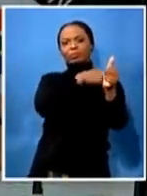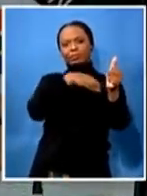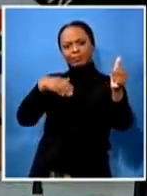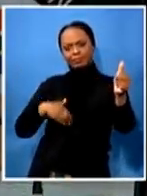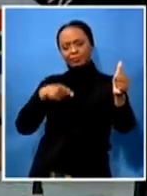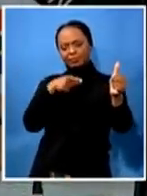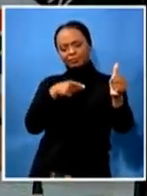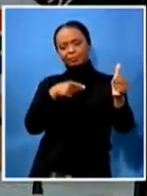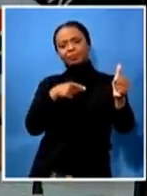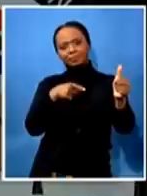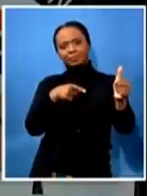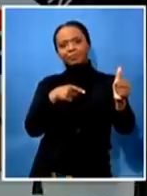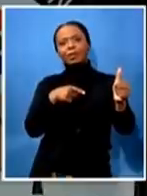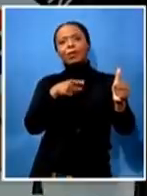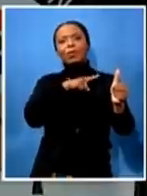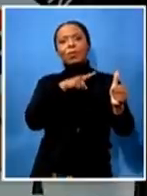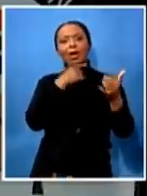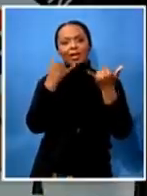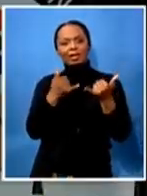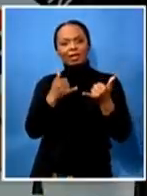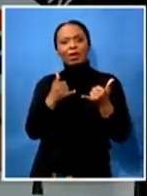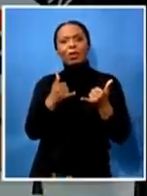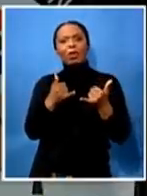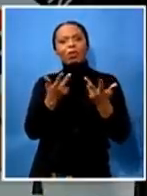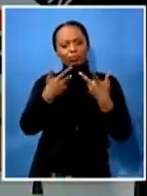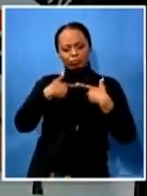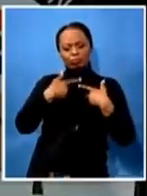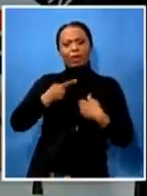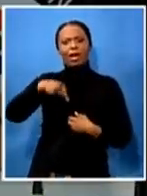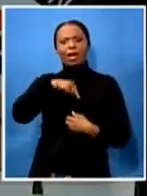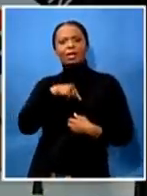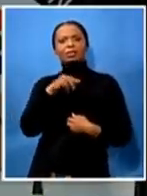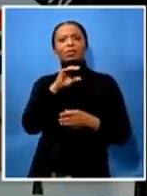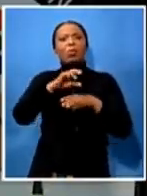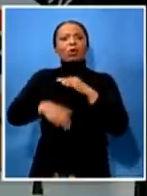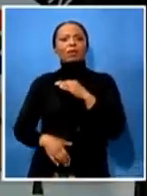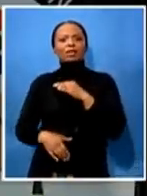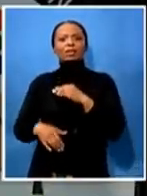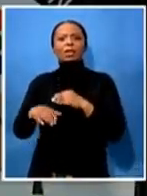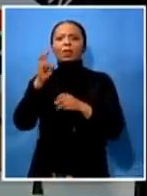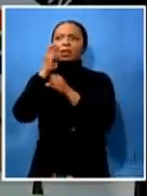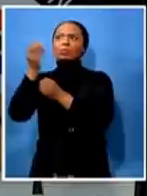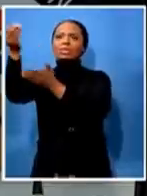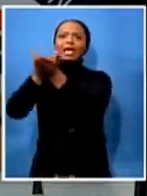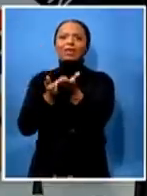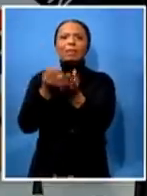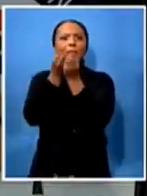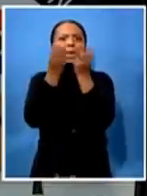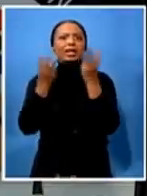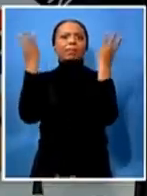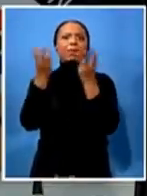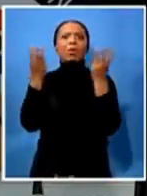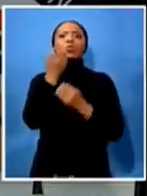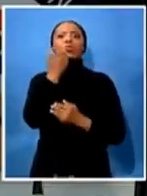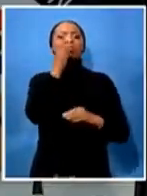way left us at that conference and we had to be saved by many other people who are accused of being corrupt and have captured the